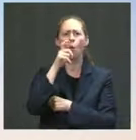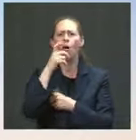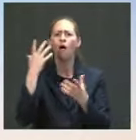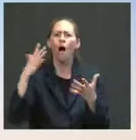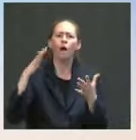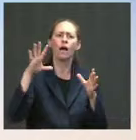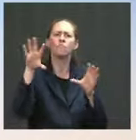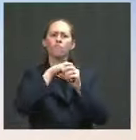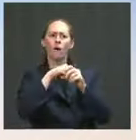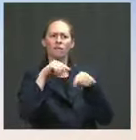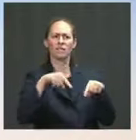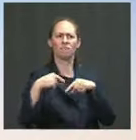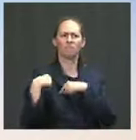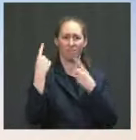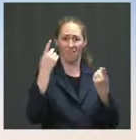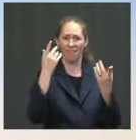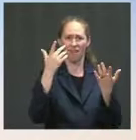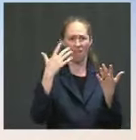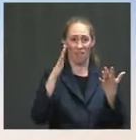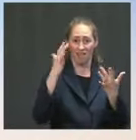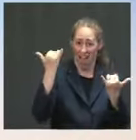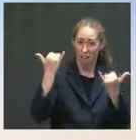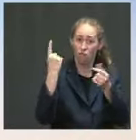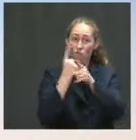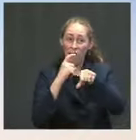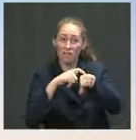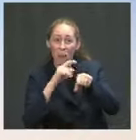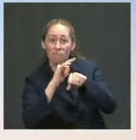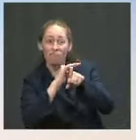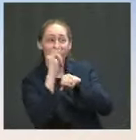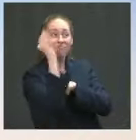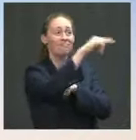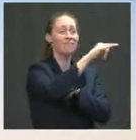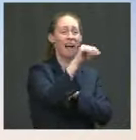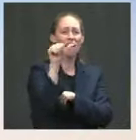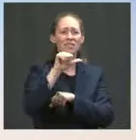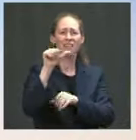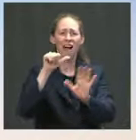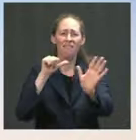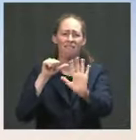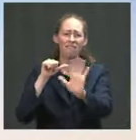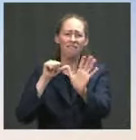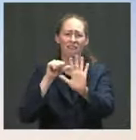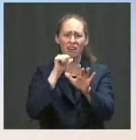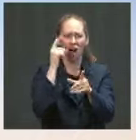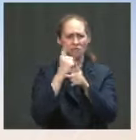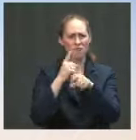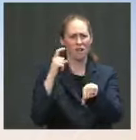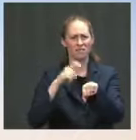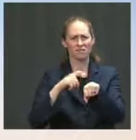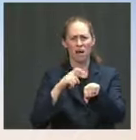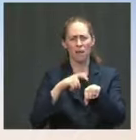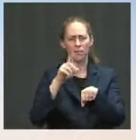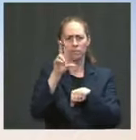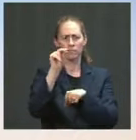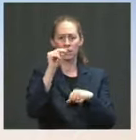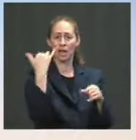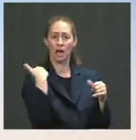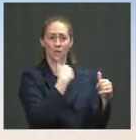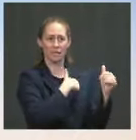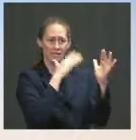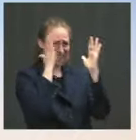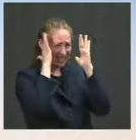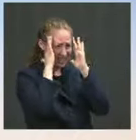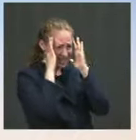to travel to Afghanistan. And our focus, our objectives, our resources need to be laser focused